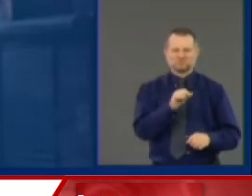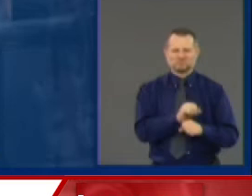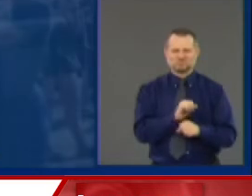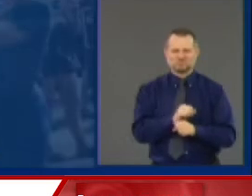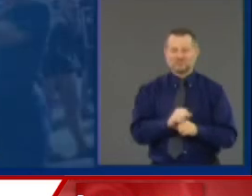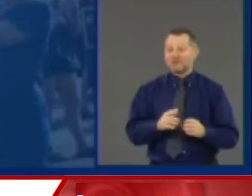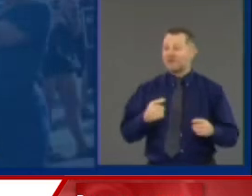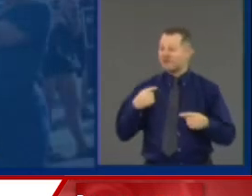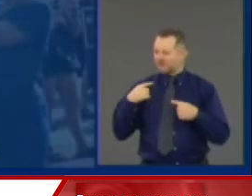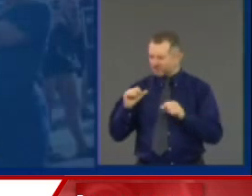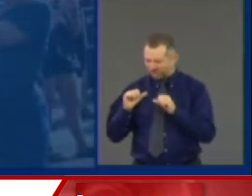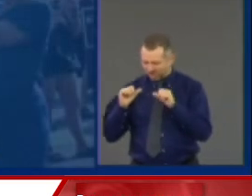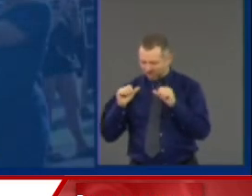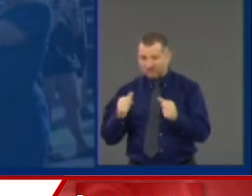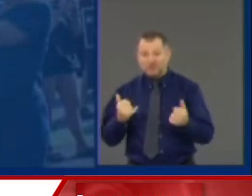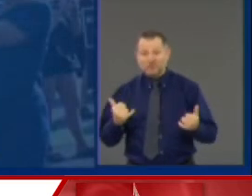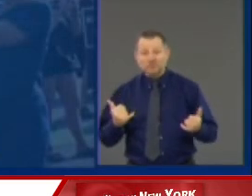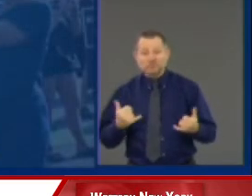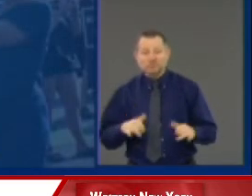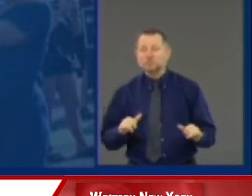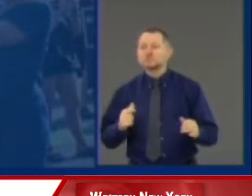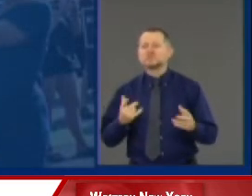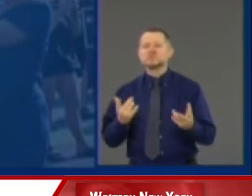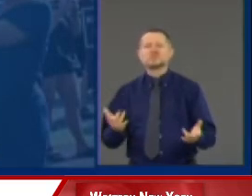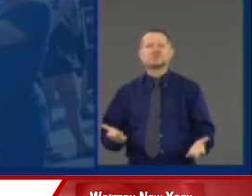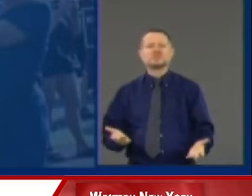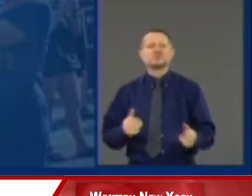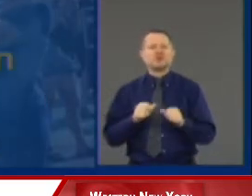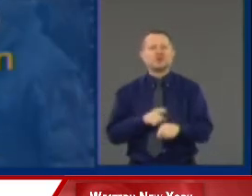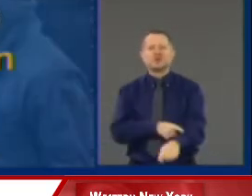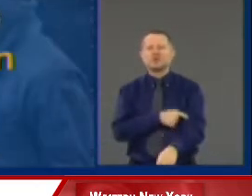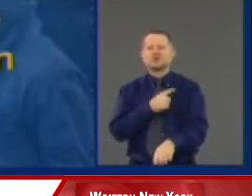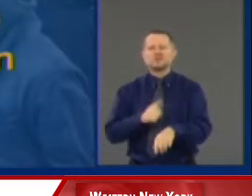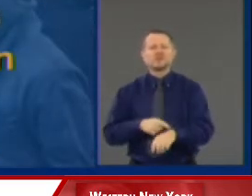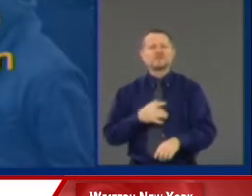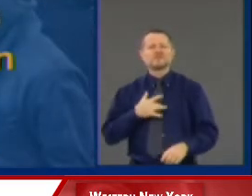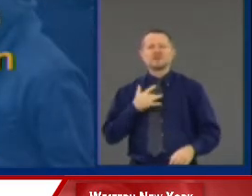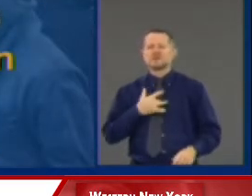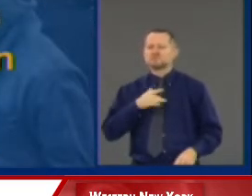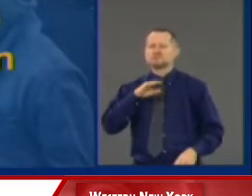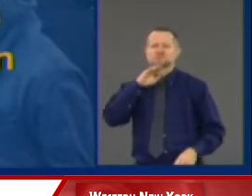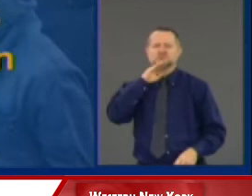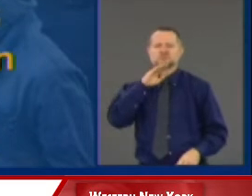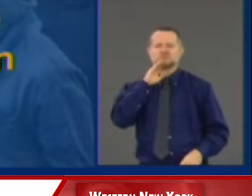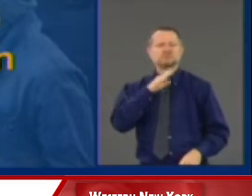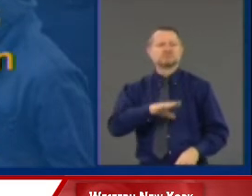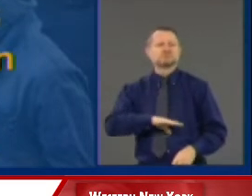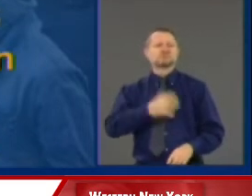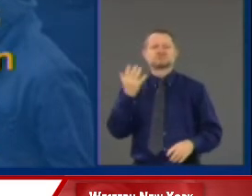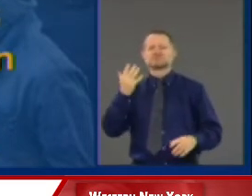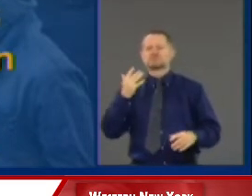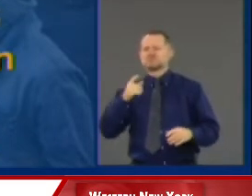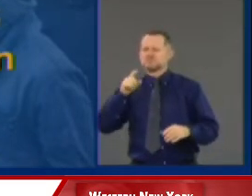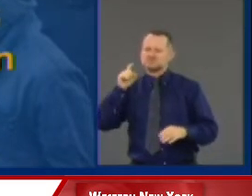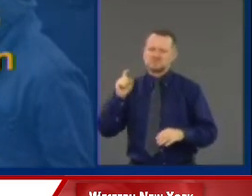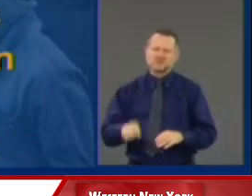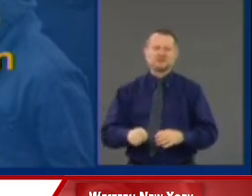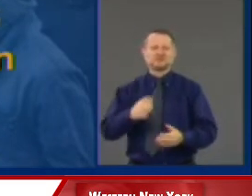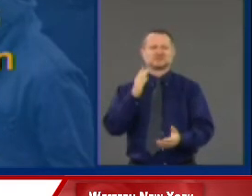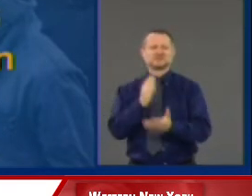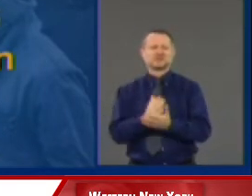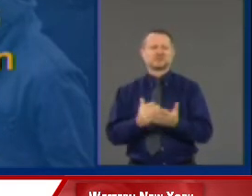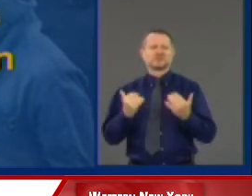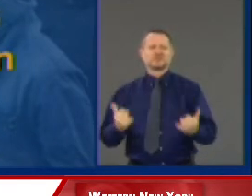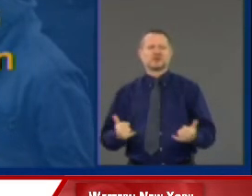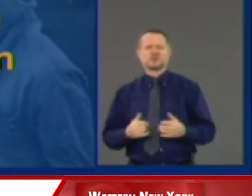on for a long time and people are frustrated and it has to be corrected and it has to be corrected now. And there's no doubt